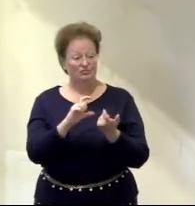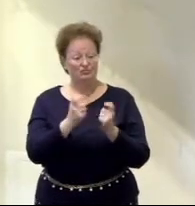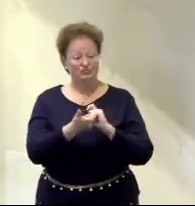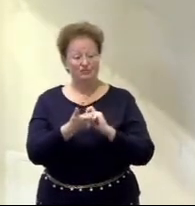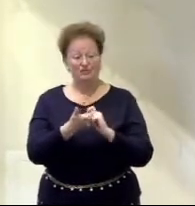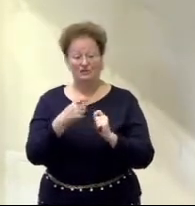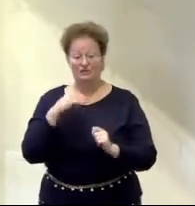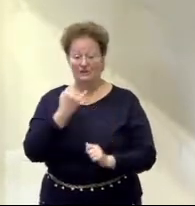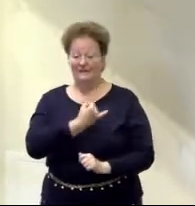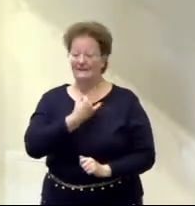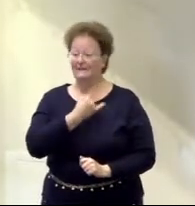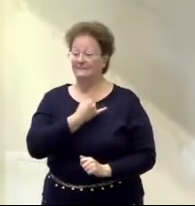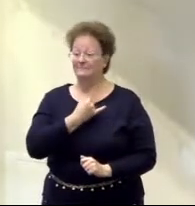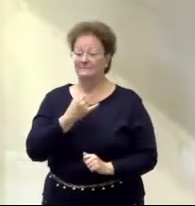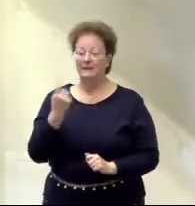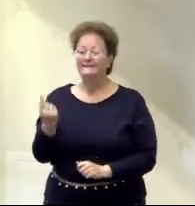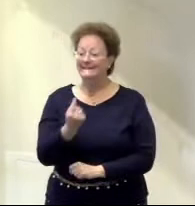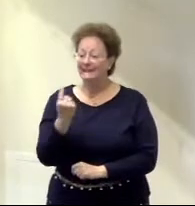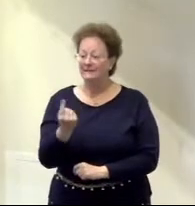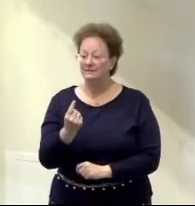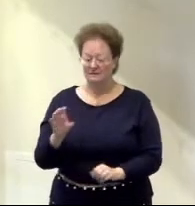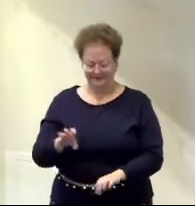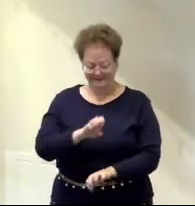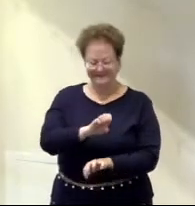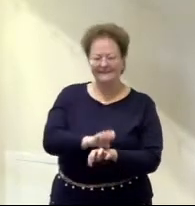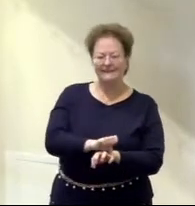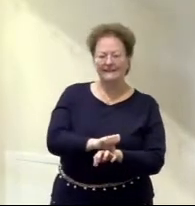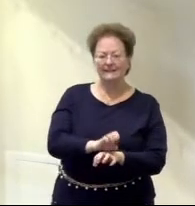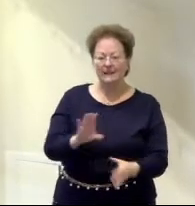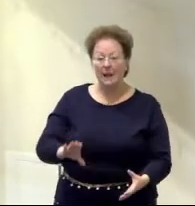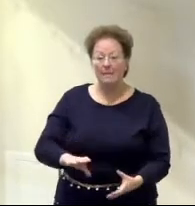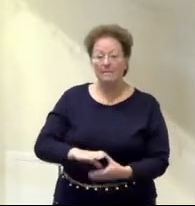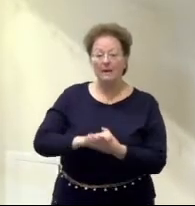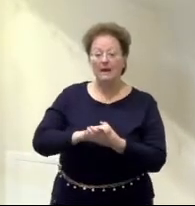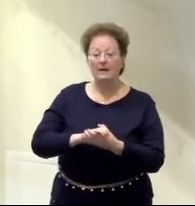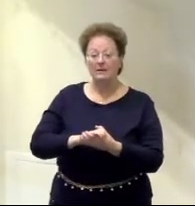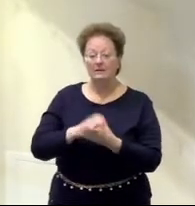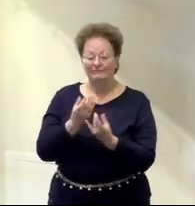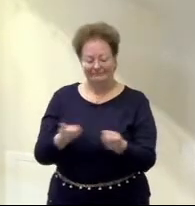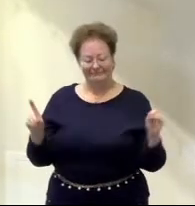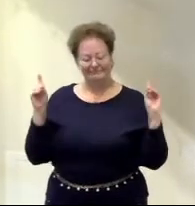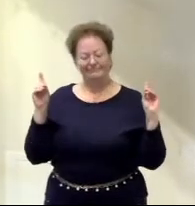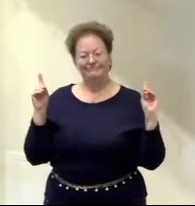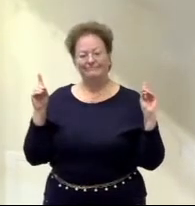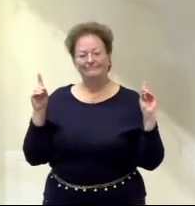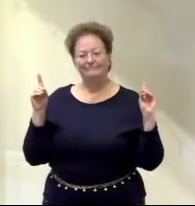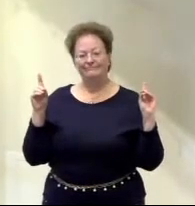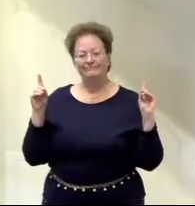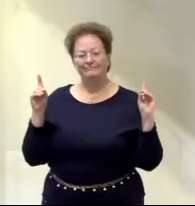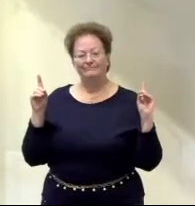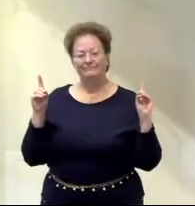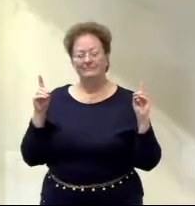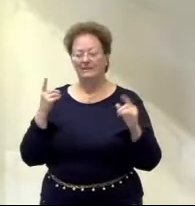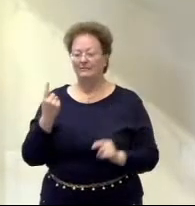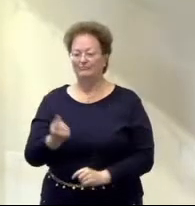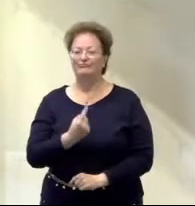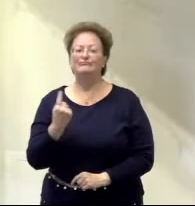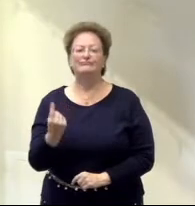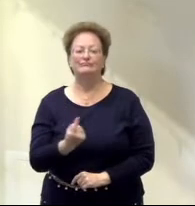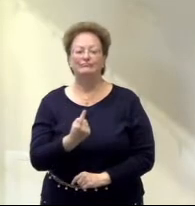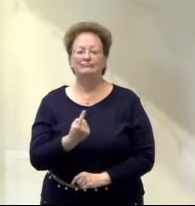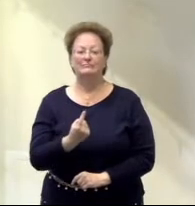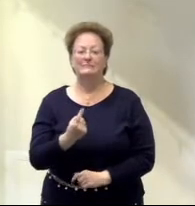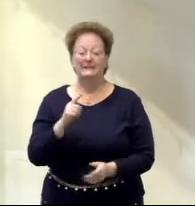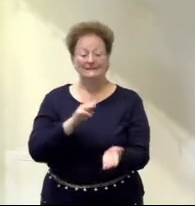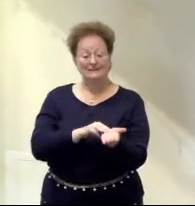identity. I'm single, engaged, married, separated, divorced, widowed. I'm a